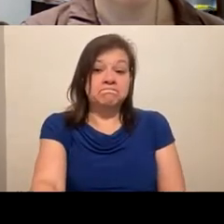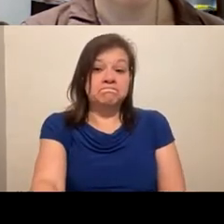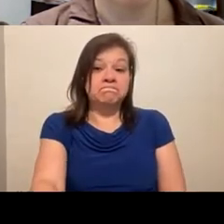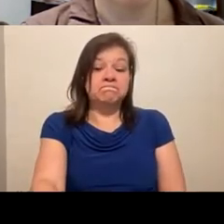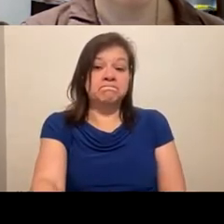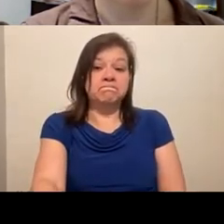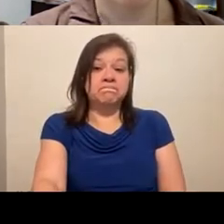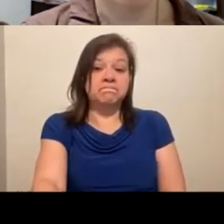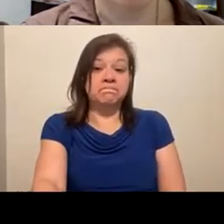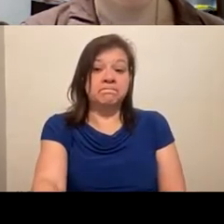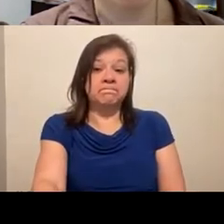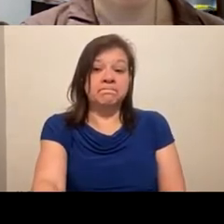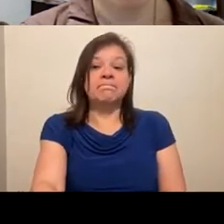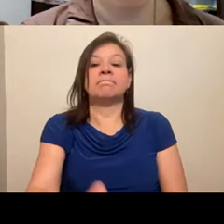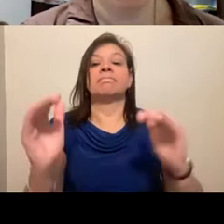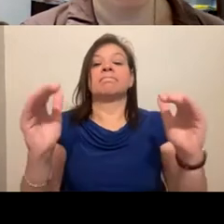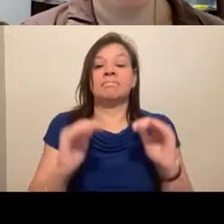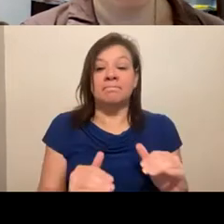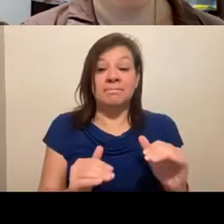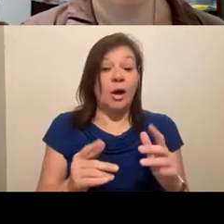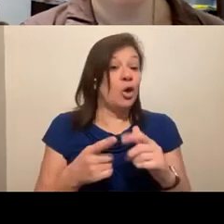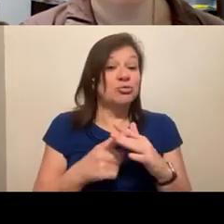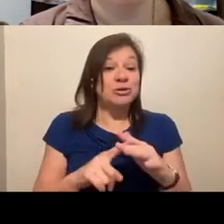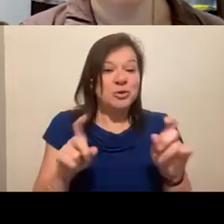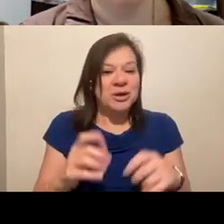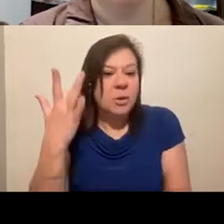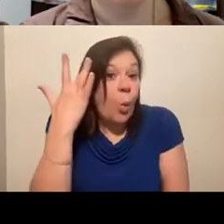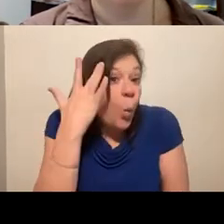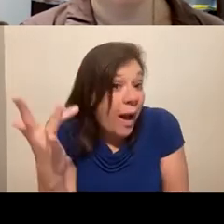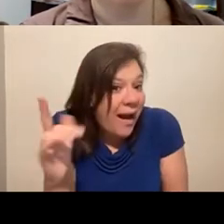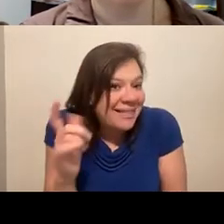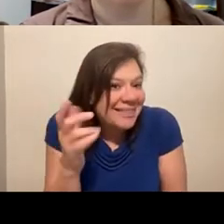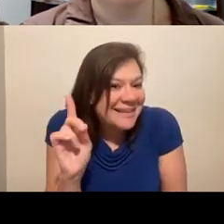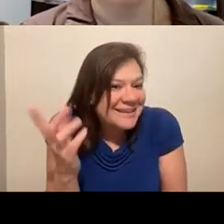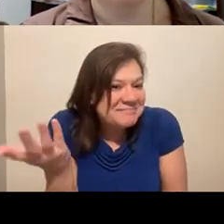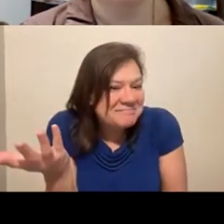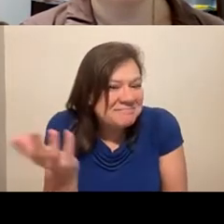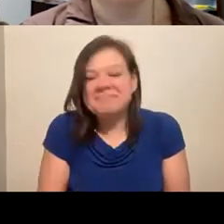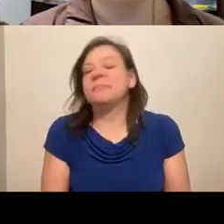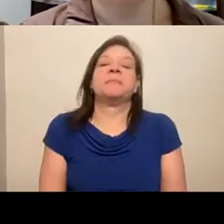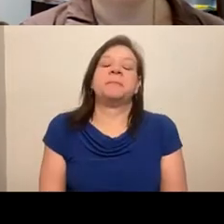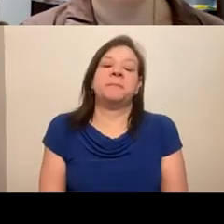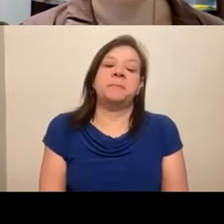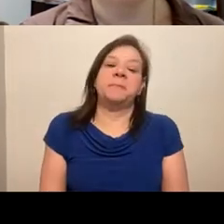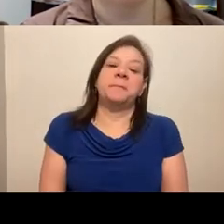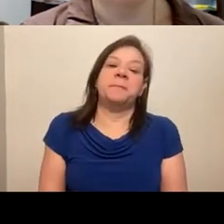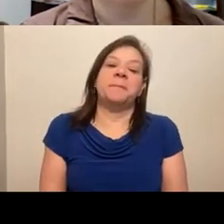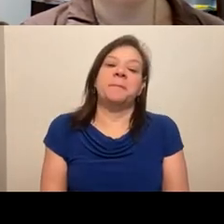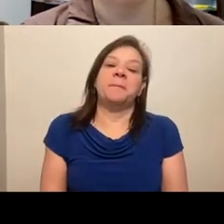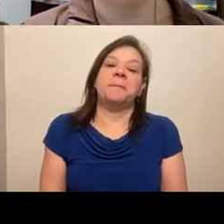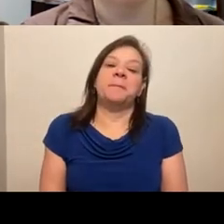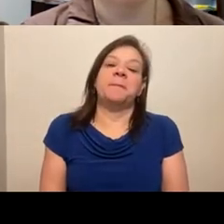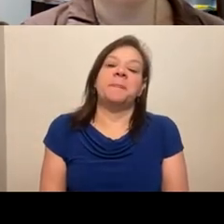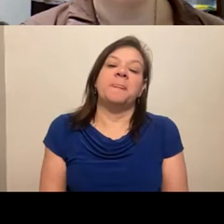So why lead back to our original question? One of the things that I have come up with,